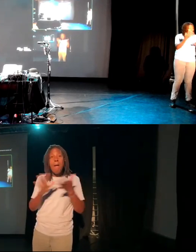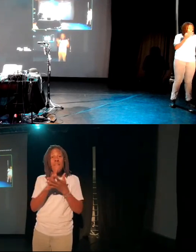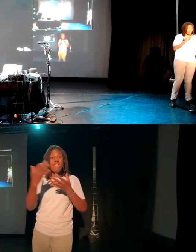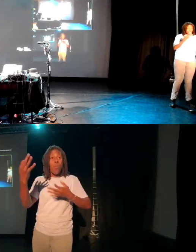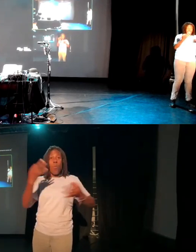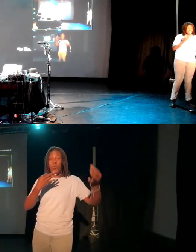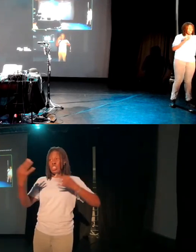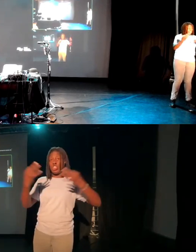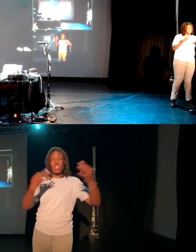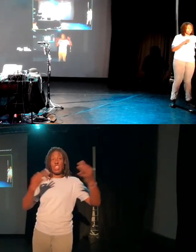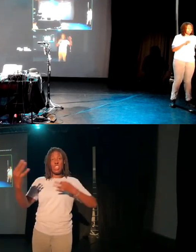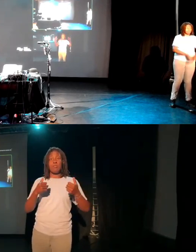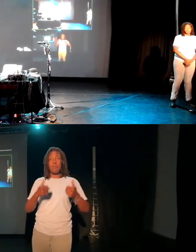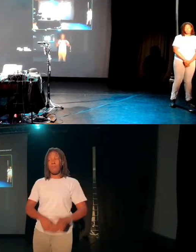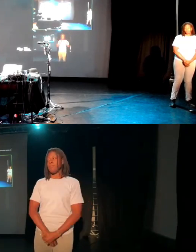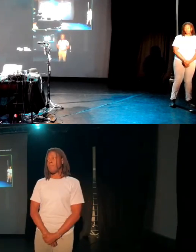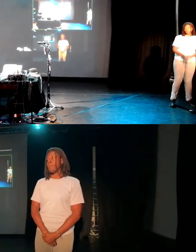people.